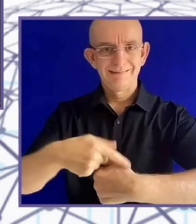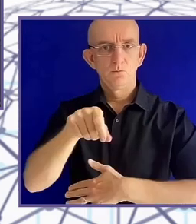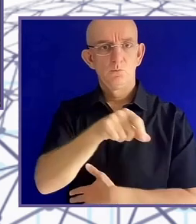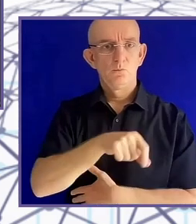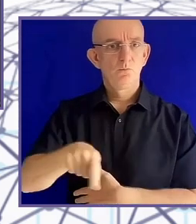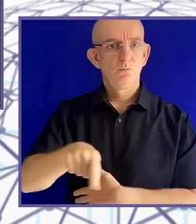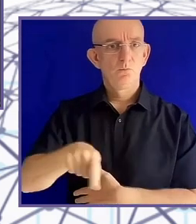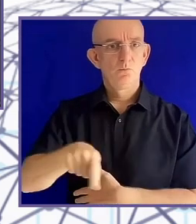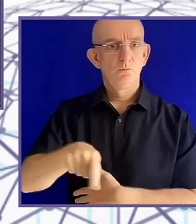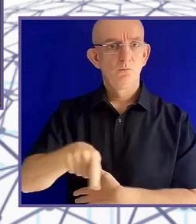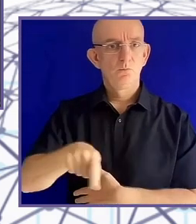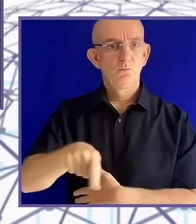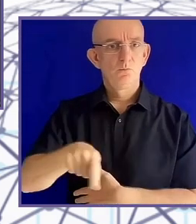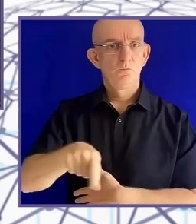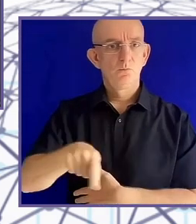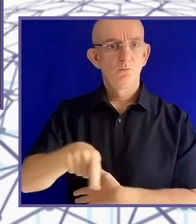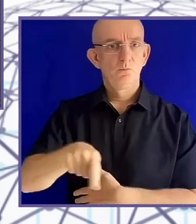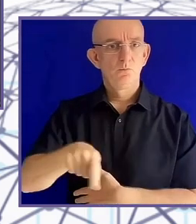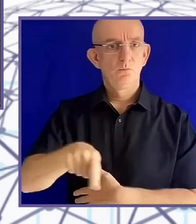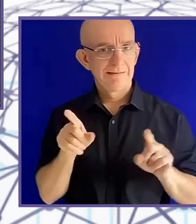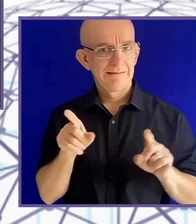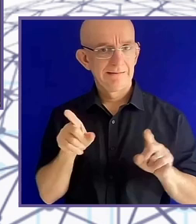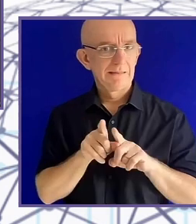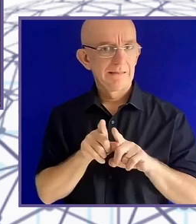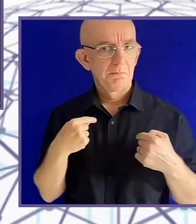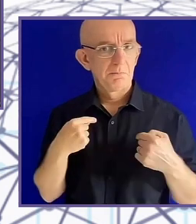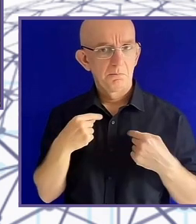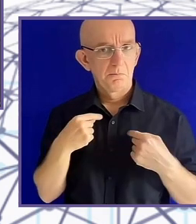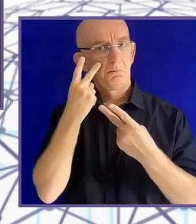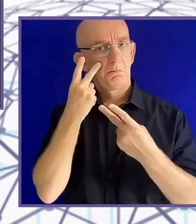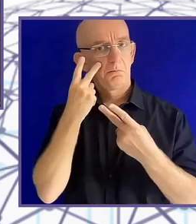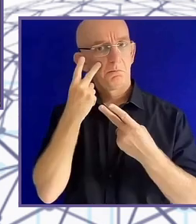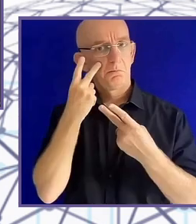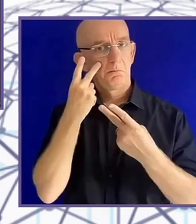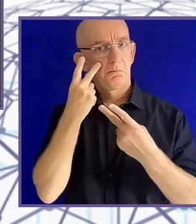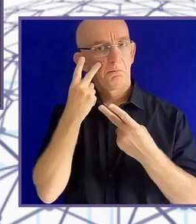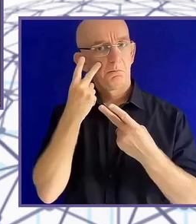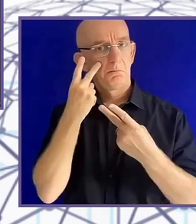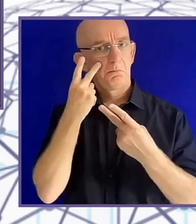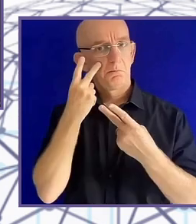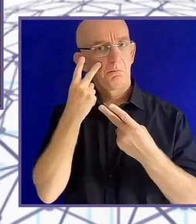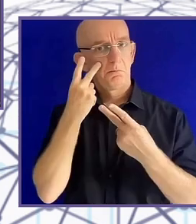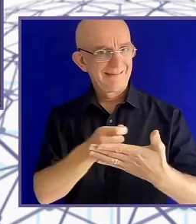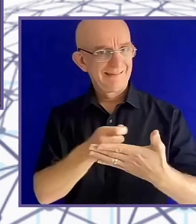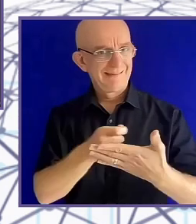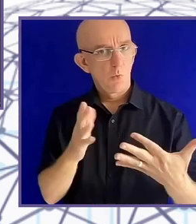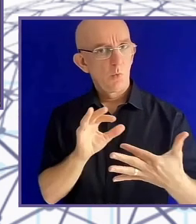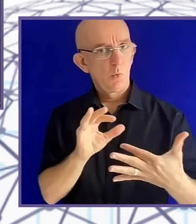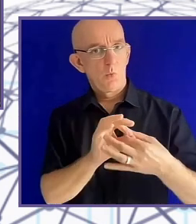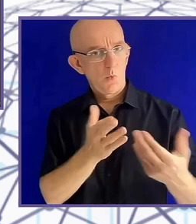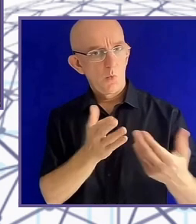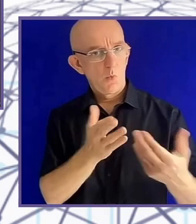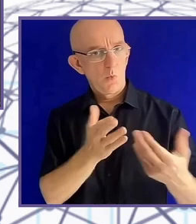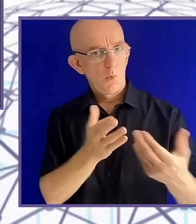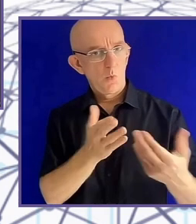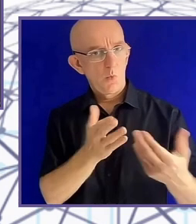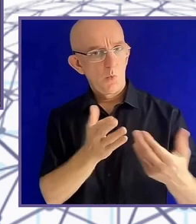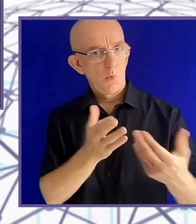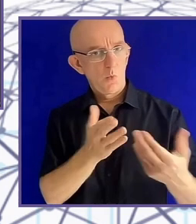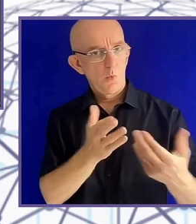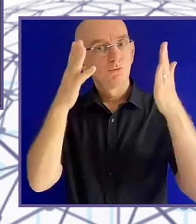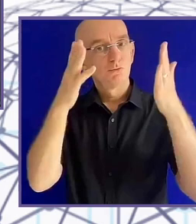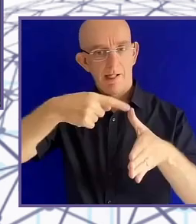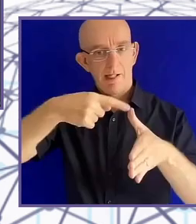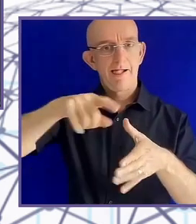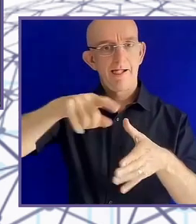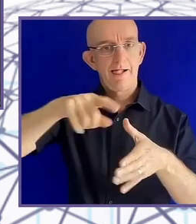trying to understand how do people learn, how do children learn, how does the dynamics of group interactions work, and also how